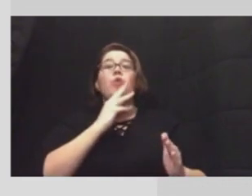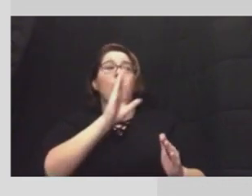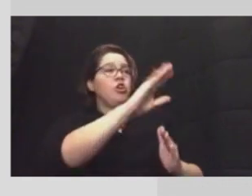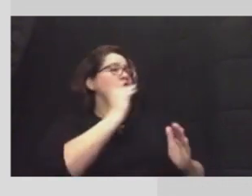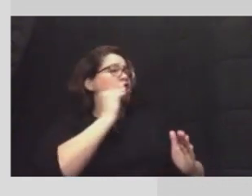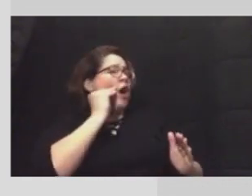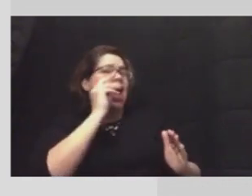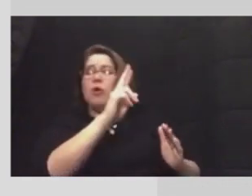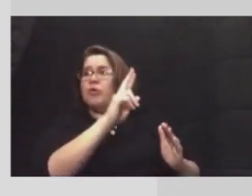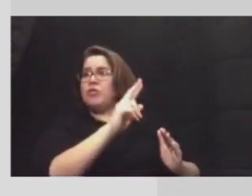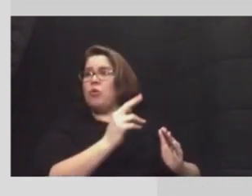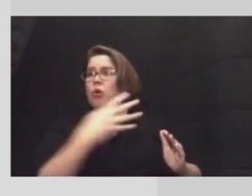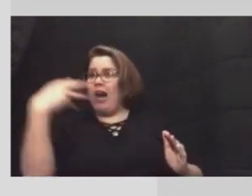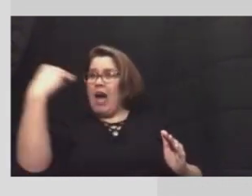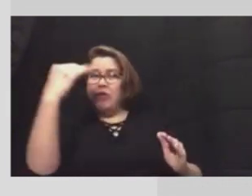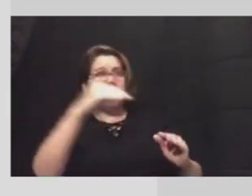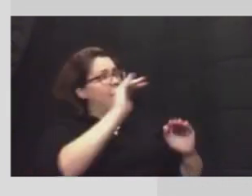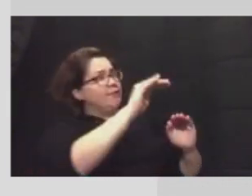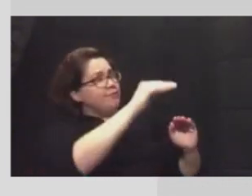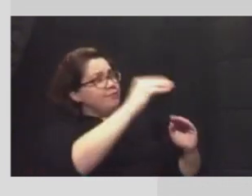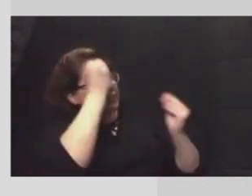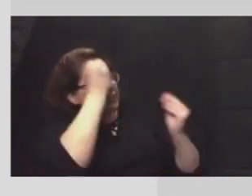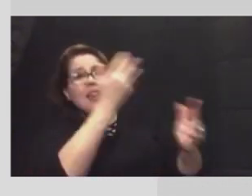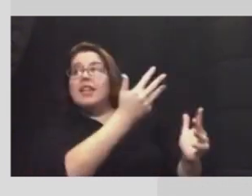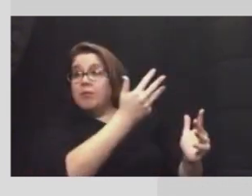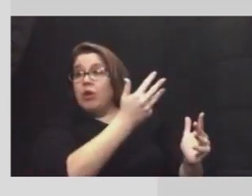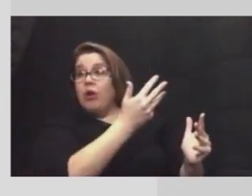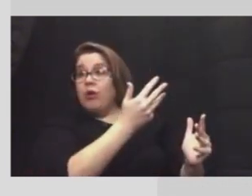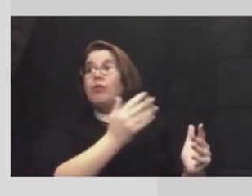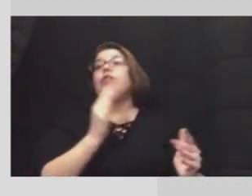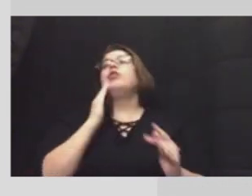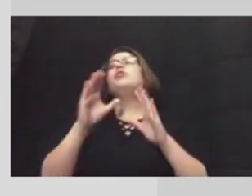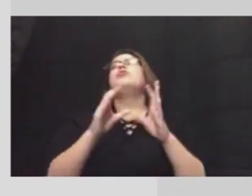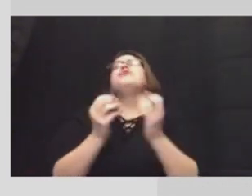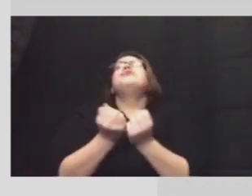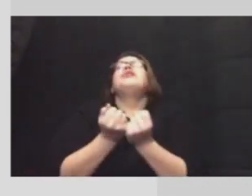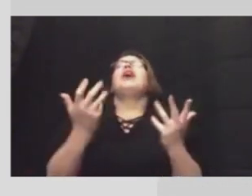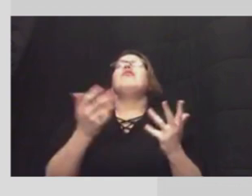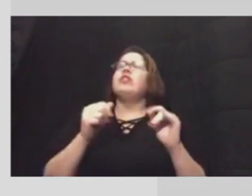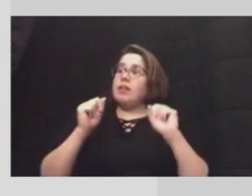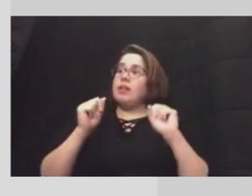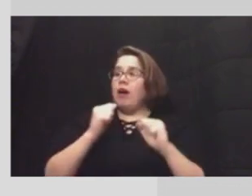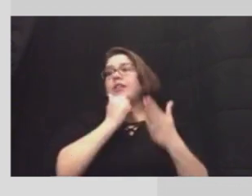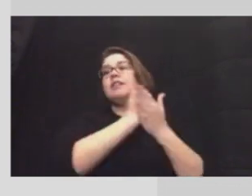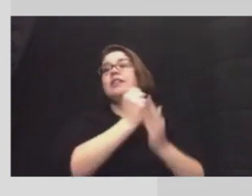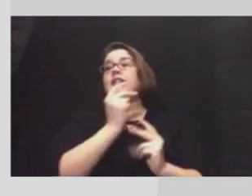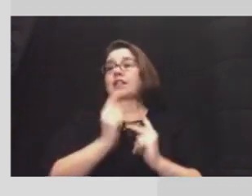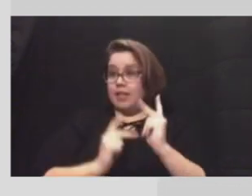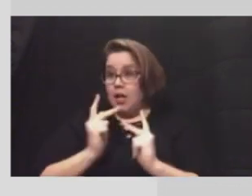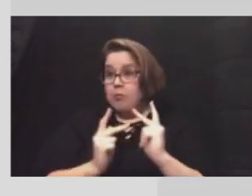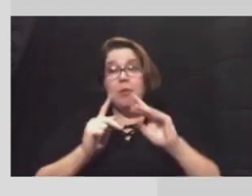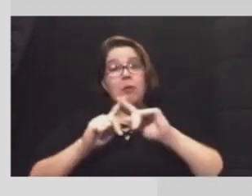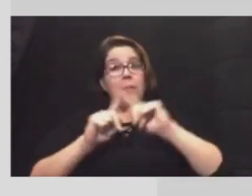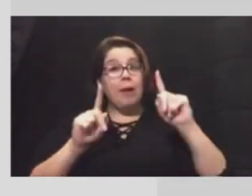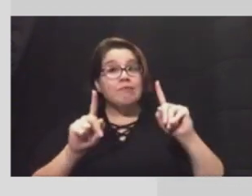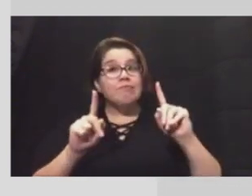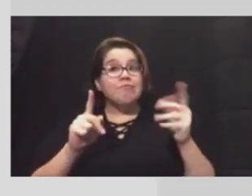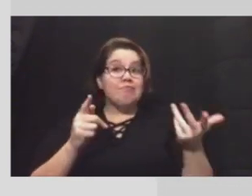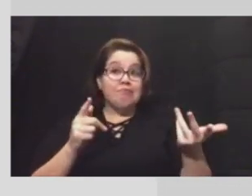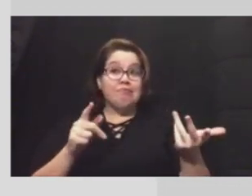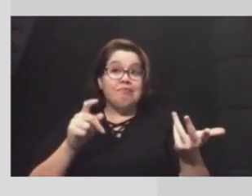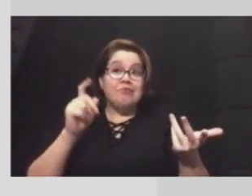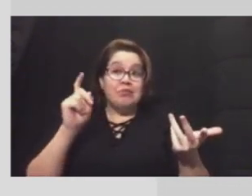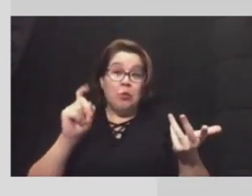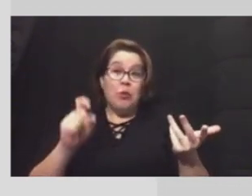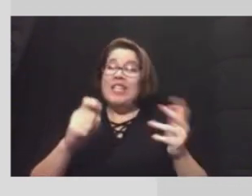or in their yard let them know. We will do everything we can to help these individuals out but we have to have these